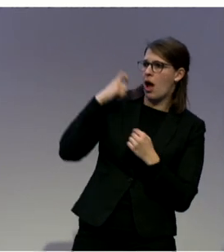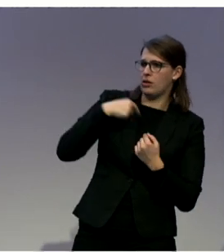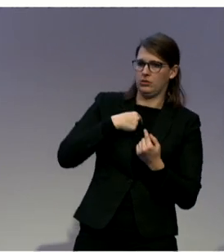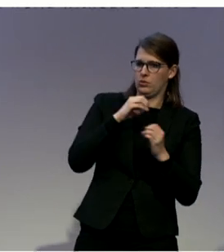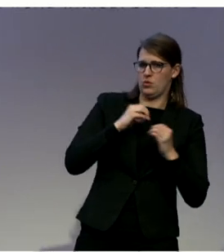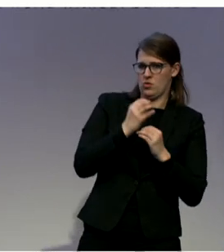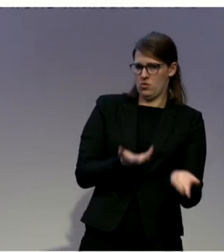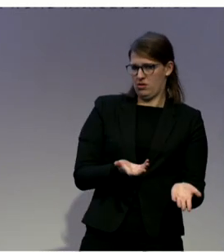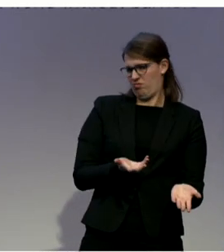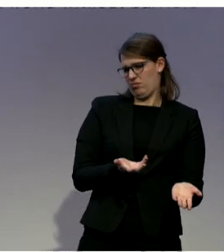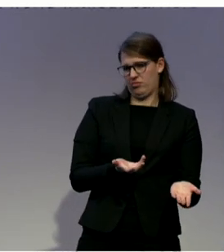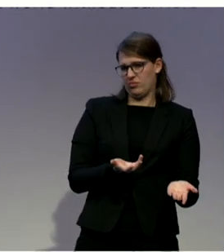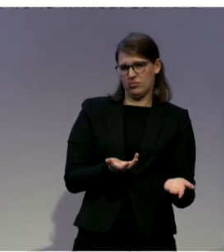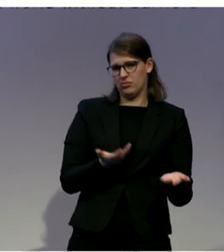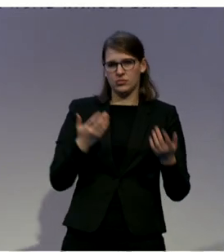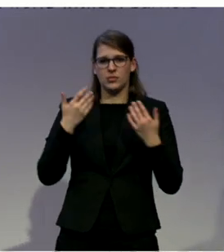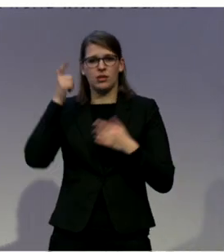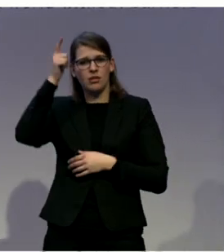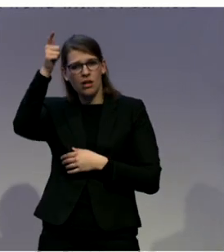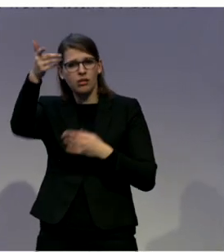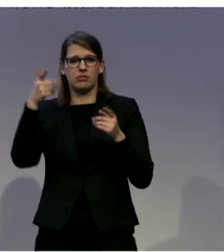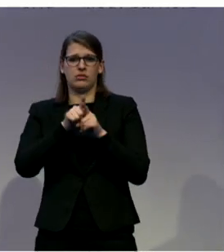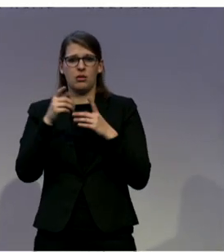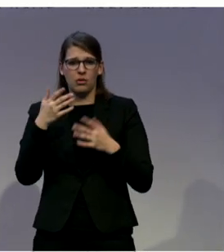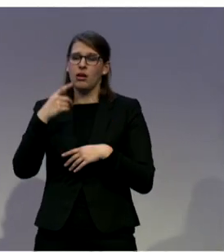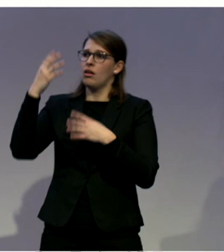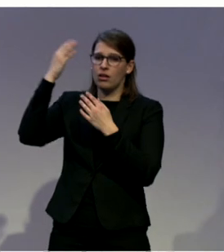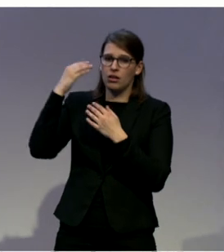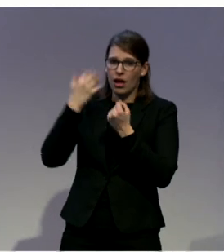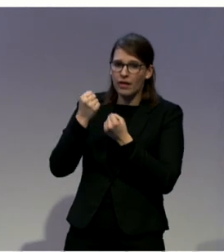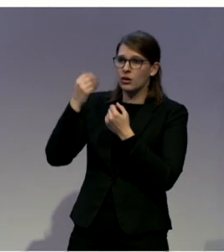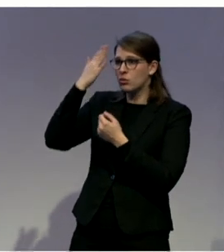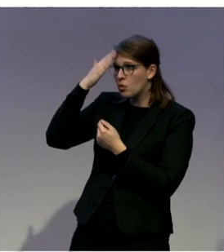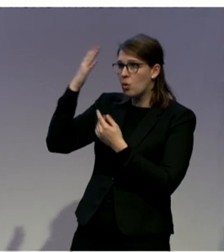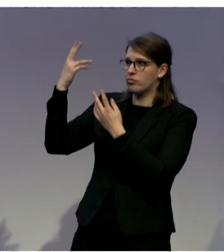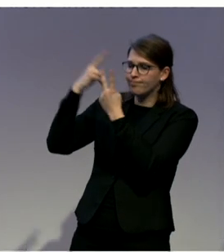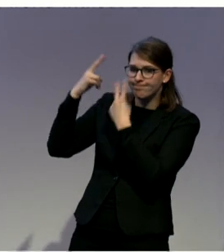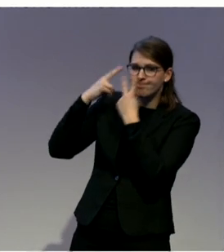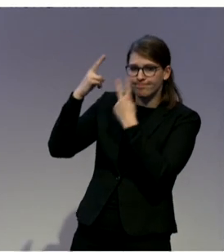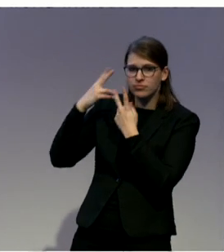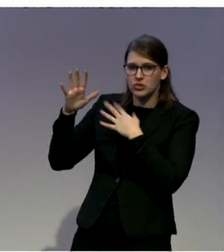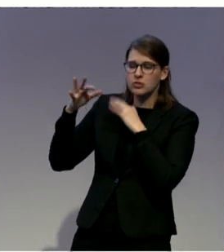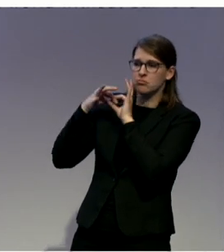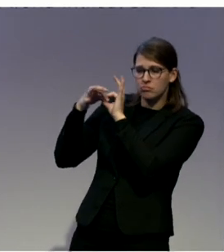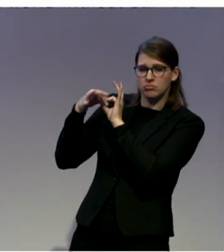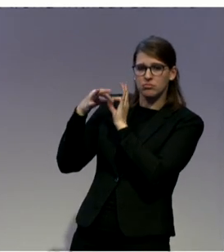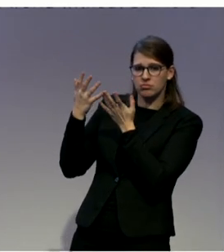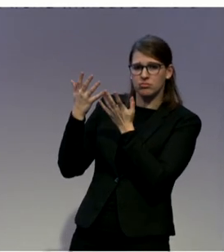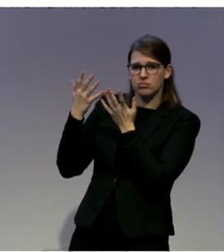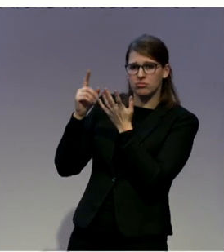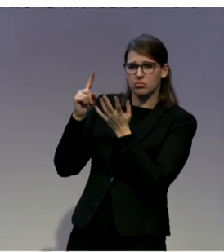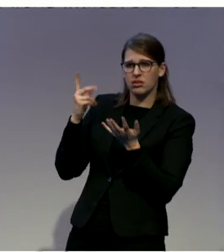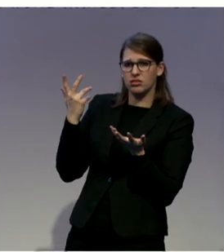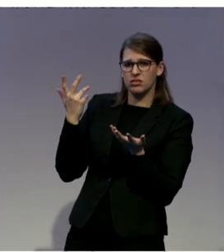of relationships with staff around the care and support, which were fairly hard again to kind of unwind in the sense that choices have been